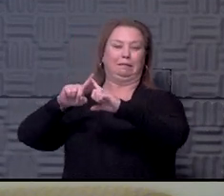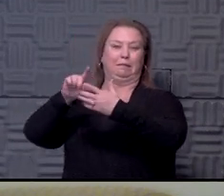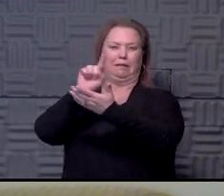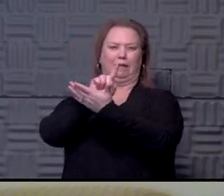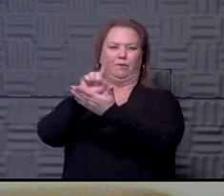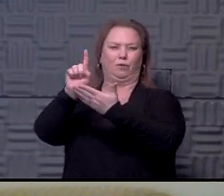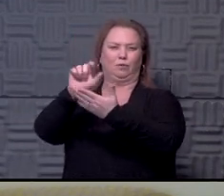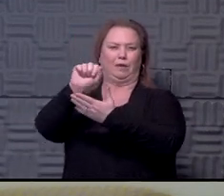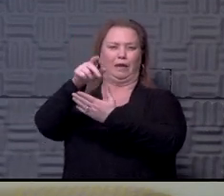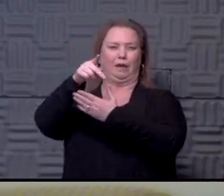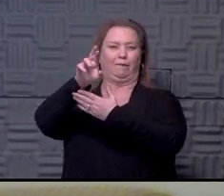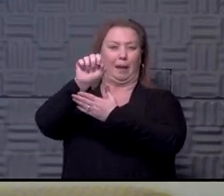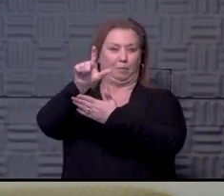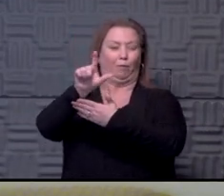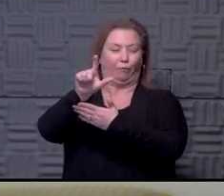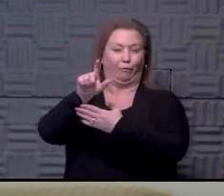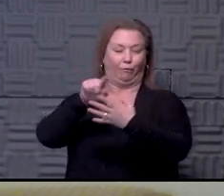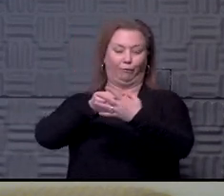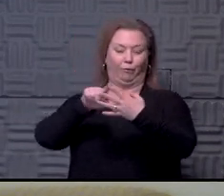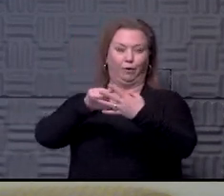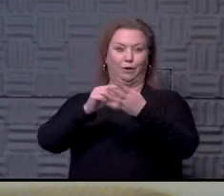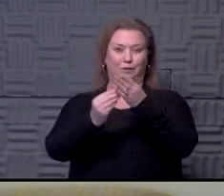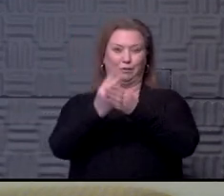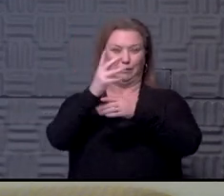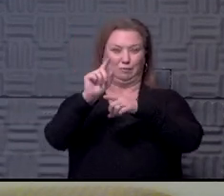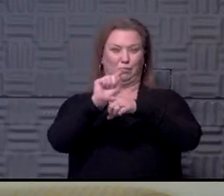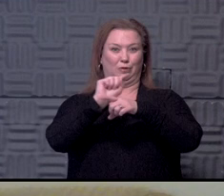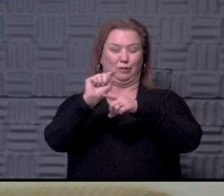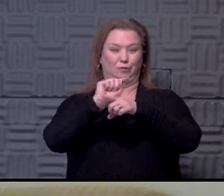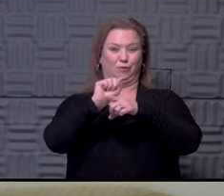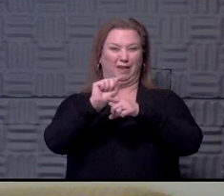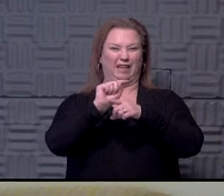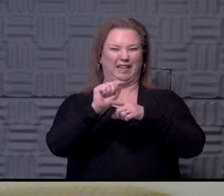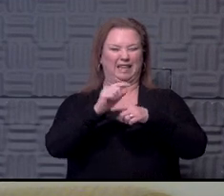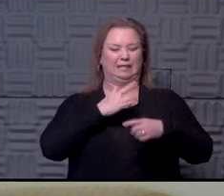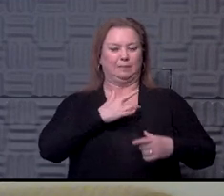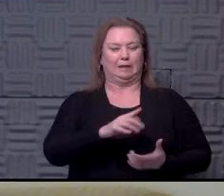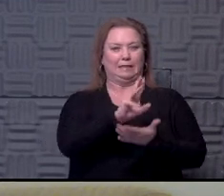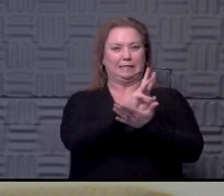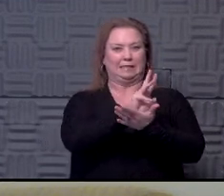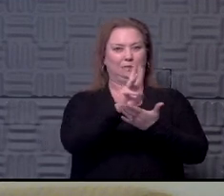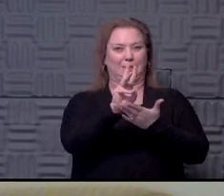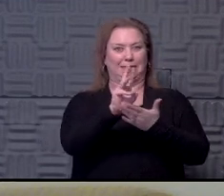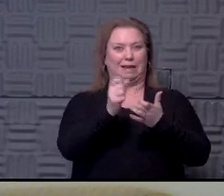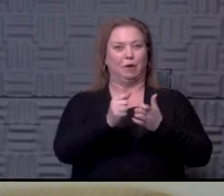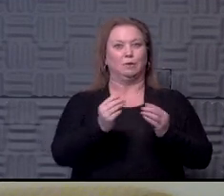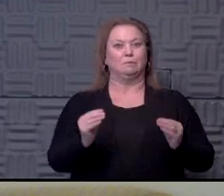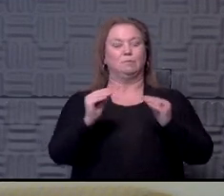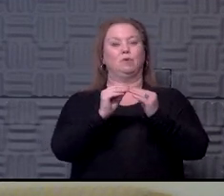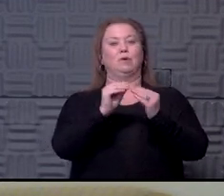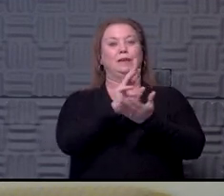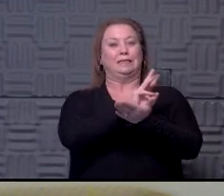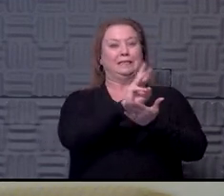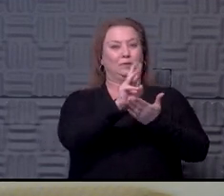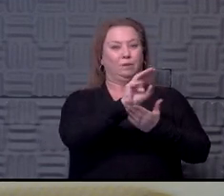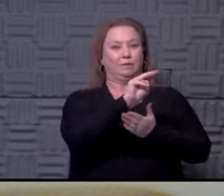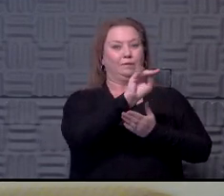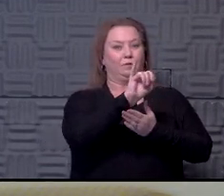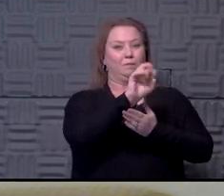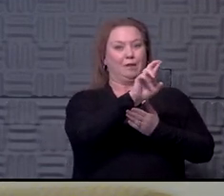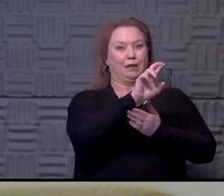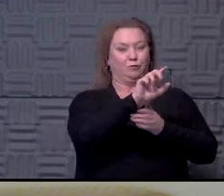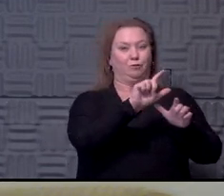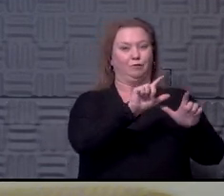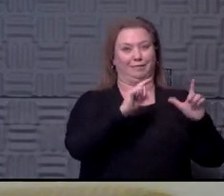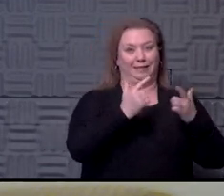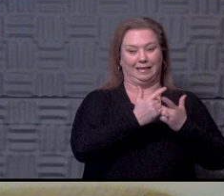week in April. So spring training is going to be longer. It's usually six weeks. Now it's going to be six weeks for the major league guys and then